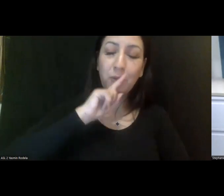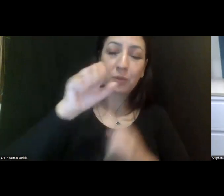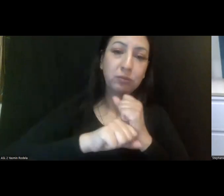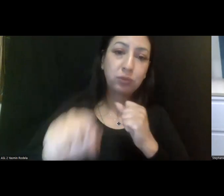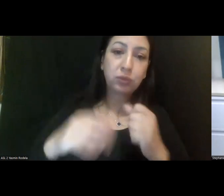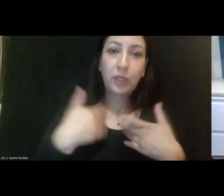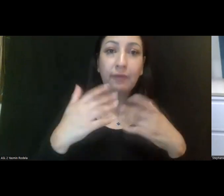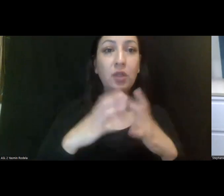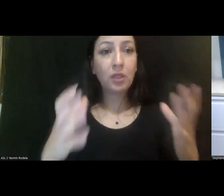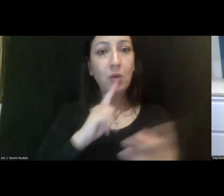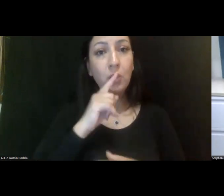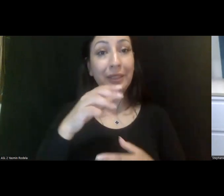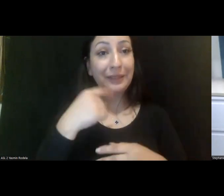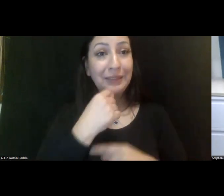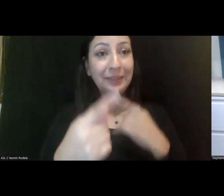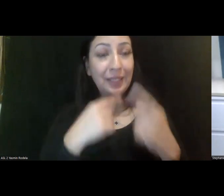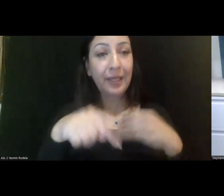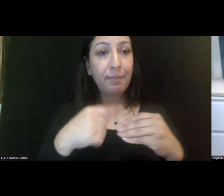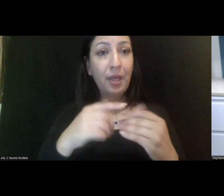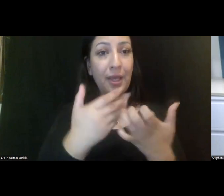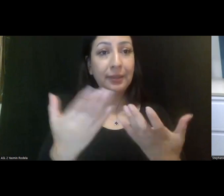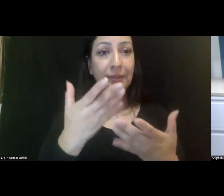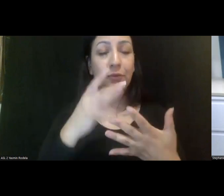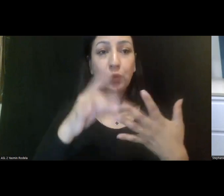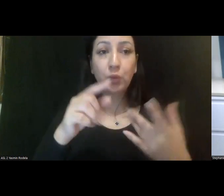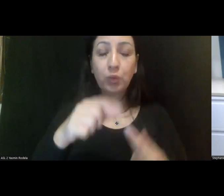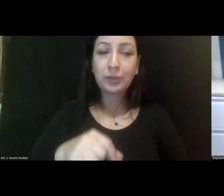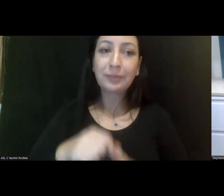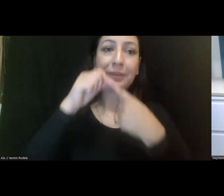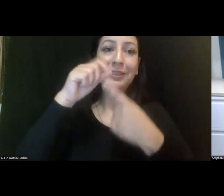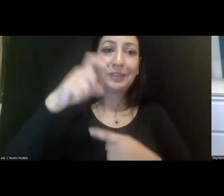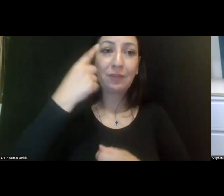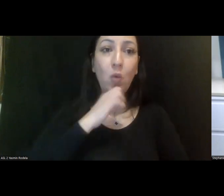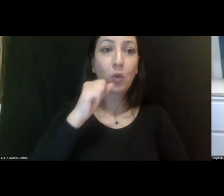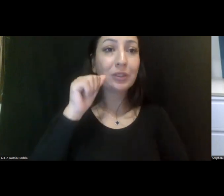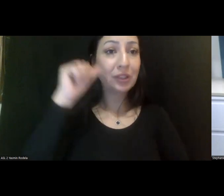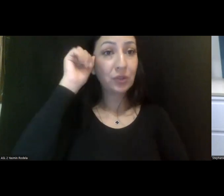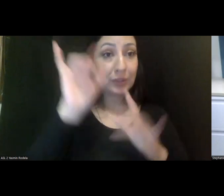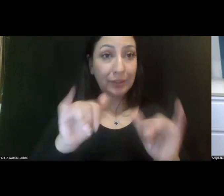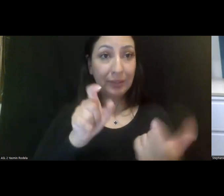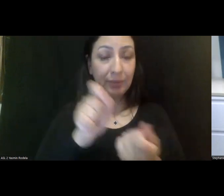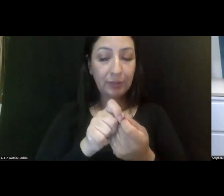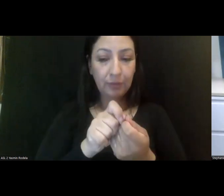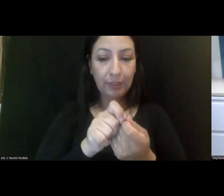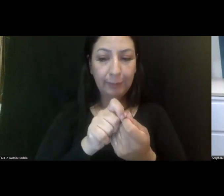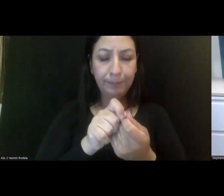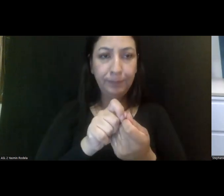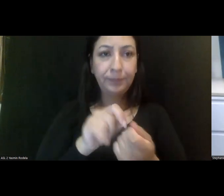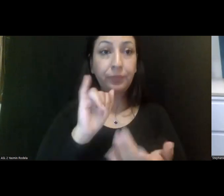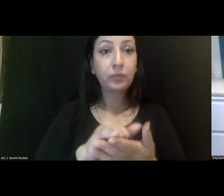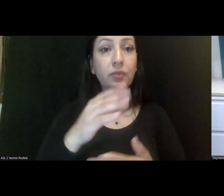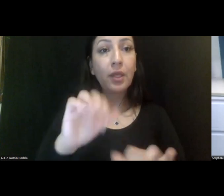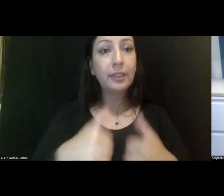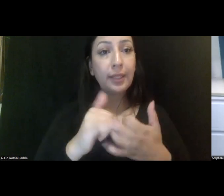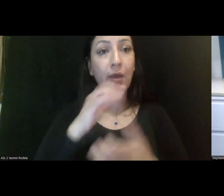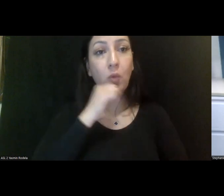of, of, of mention of, um, some of the unique needs of older adults in particular, um, the challenges that older